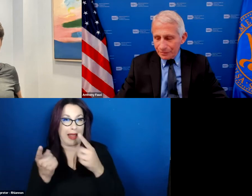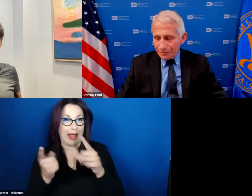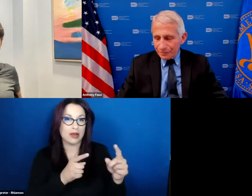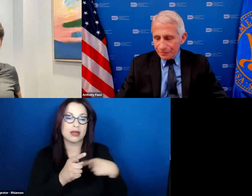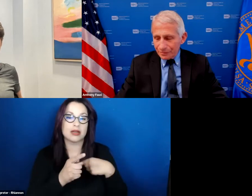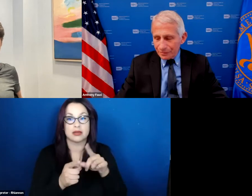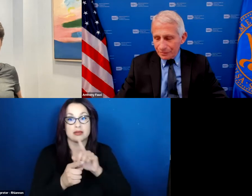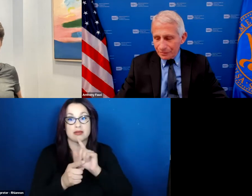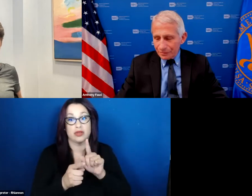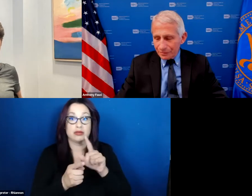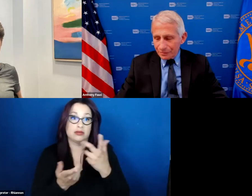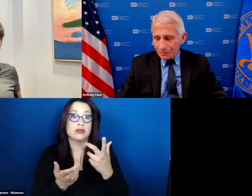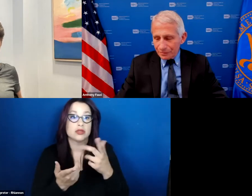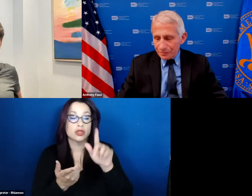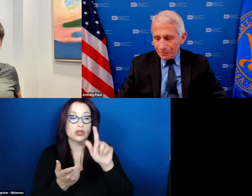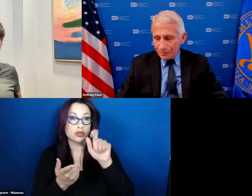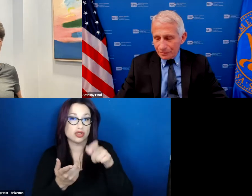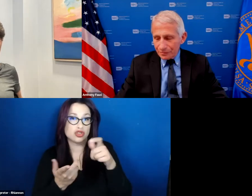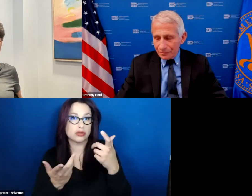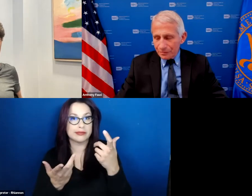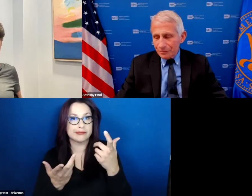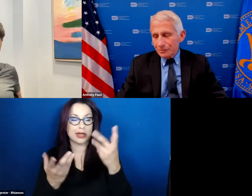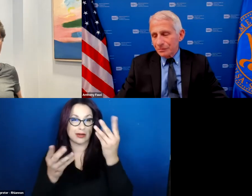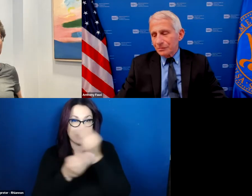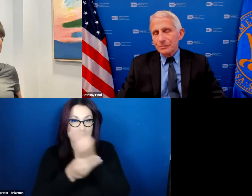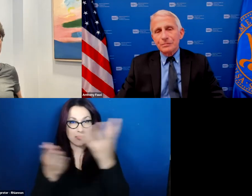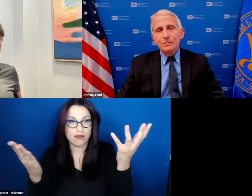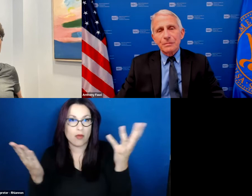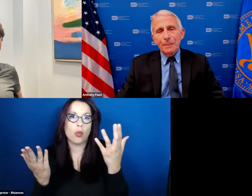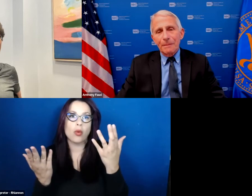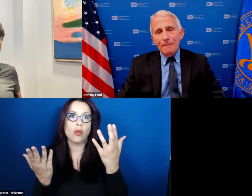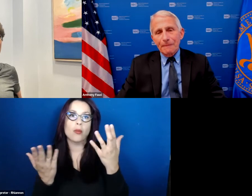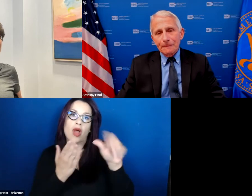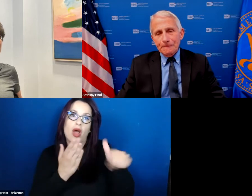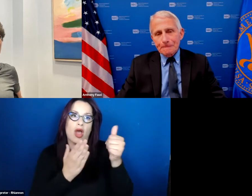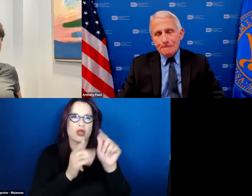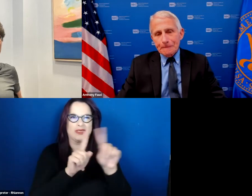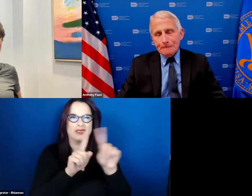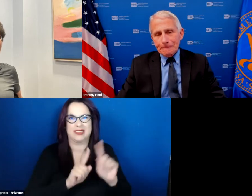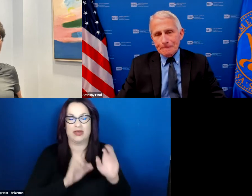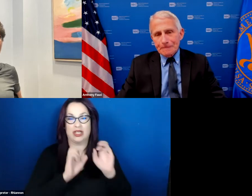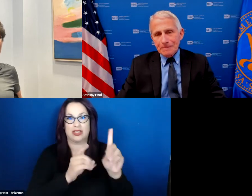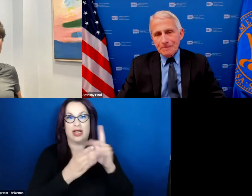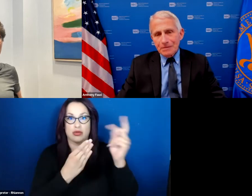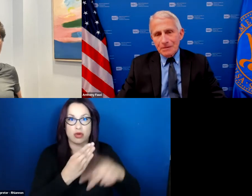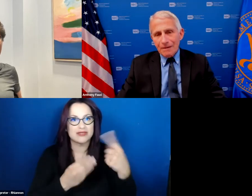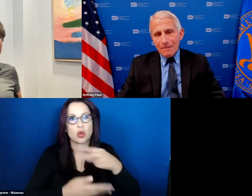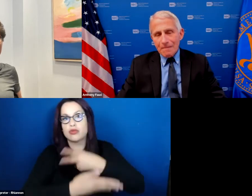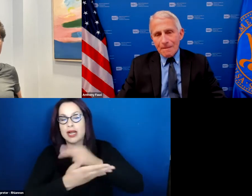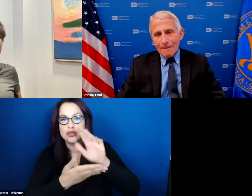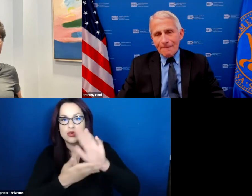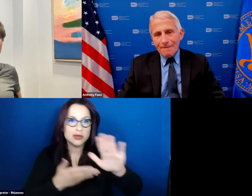and medical education other clinical education programs in that all of us need to learn better